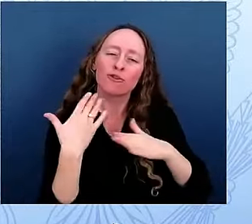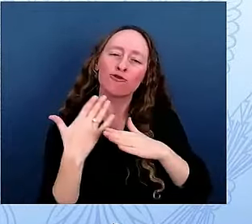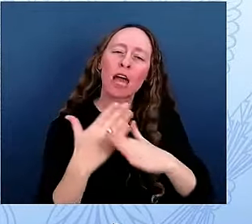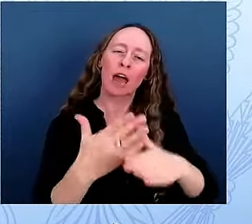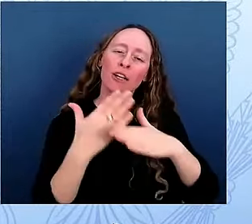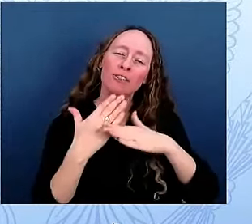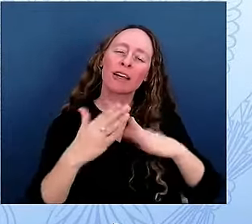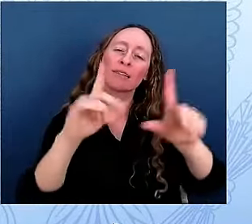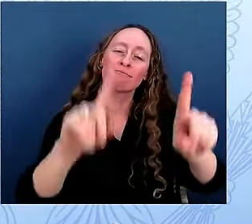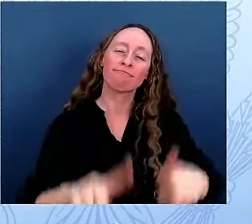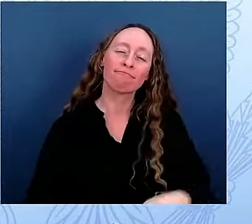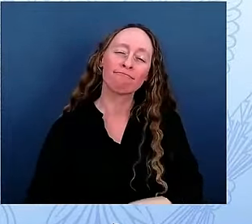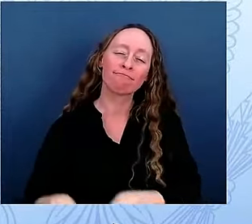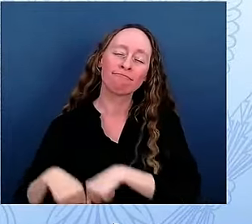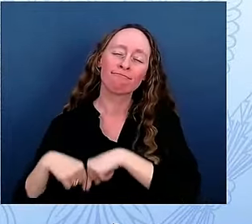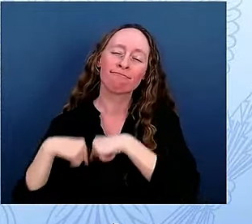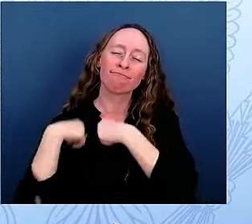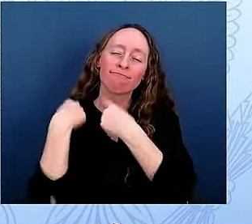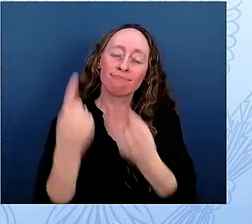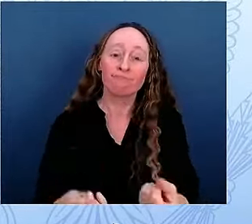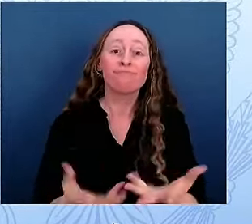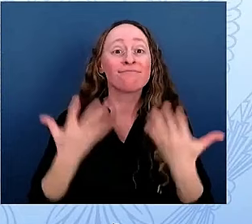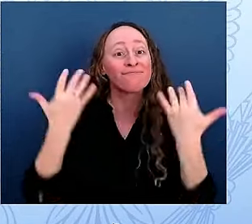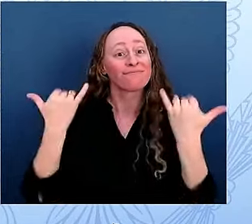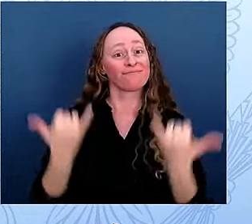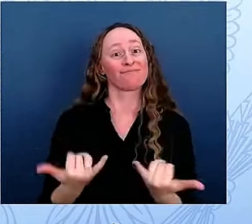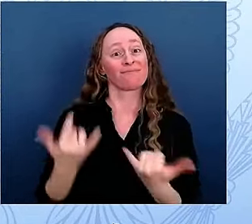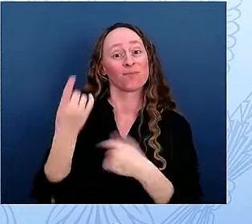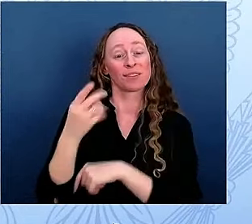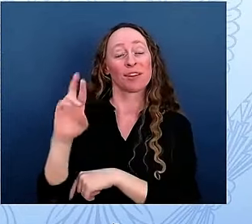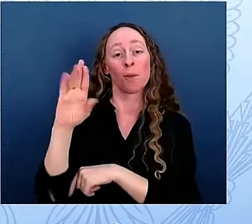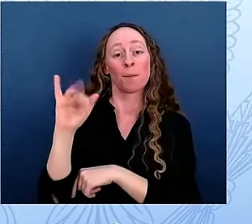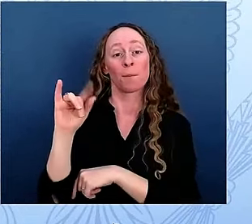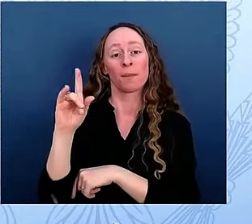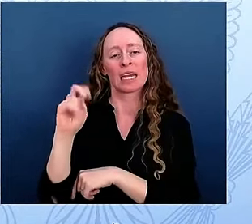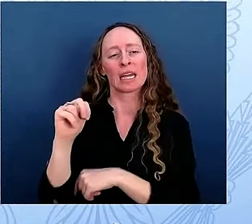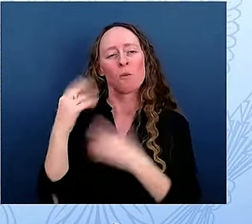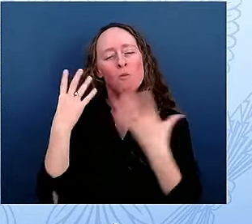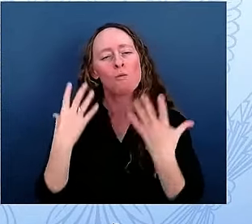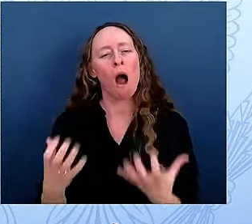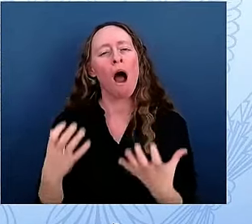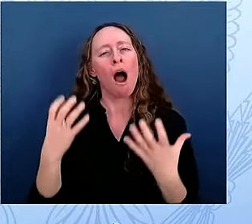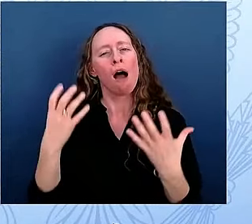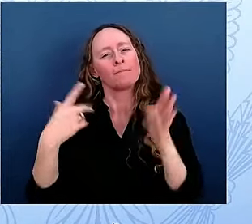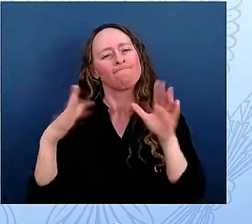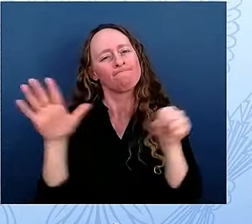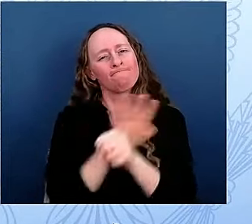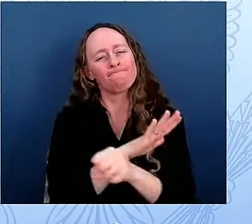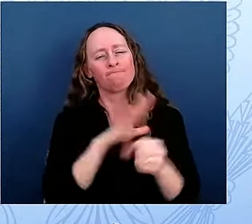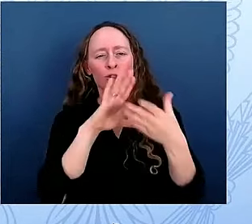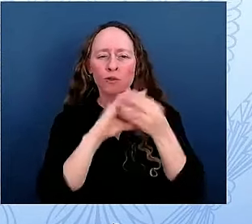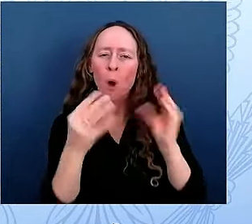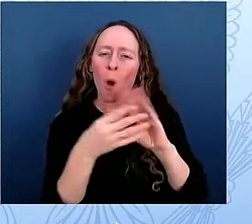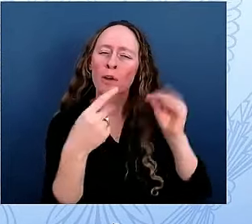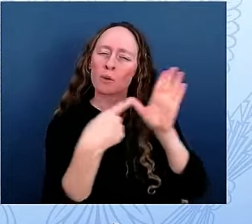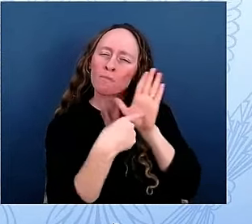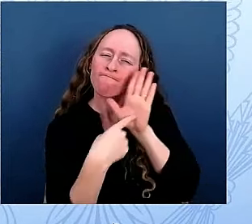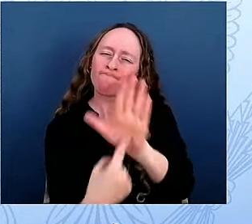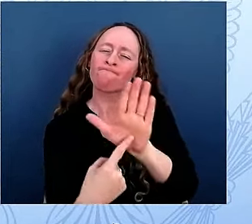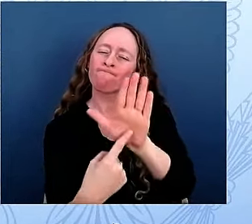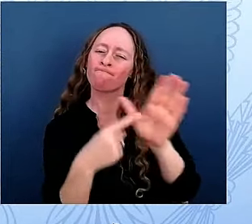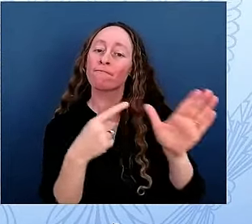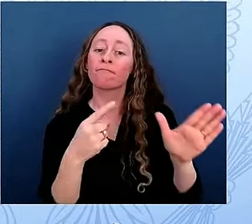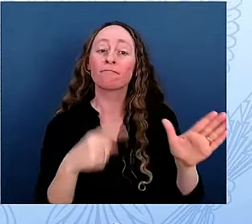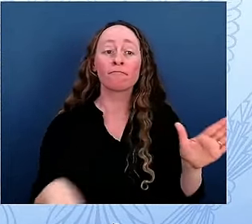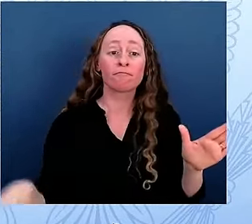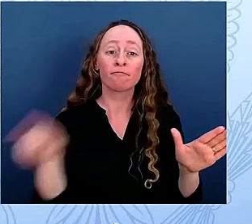committed to telling the full story of the White House from the lives of the enslaved workers who, just across the street